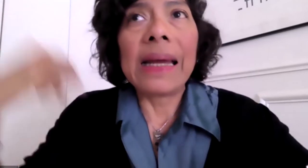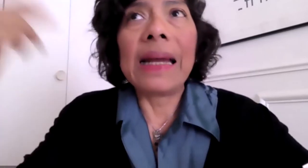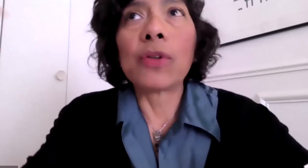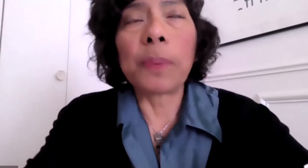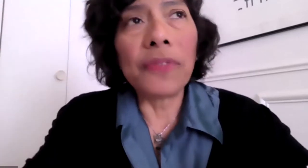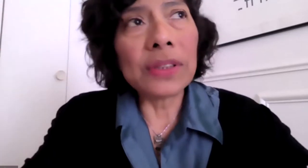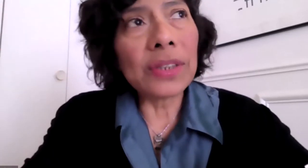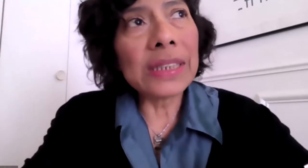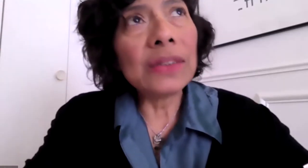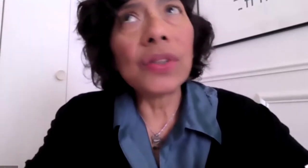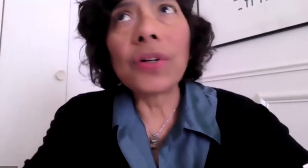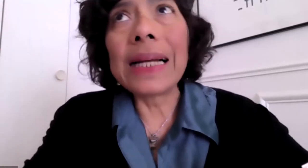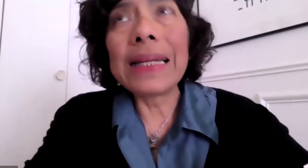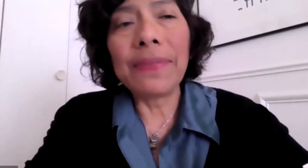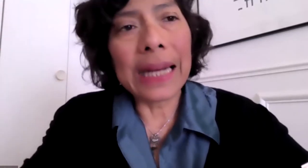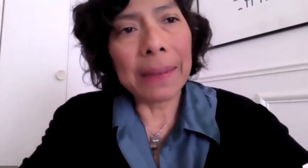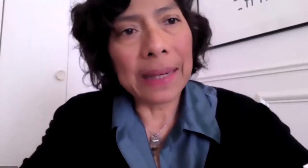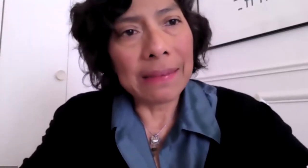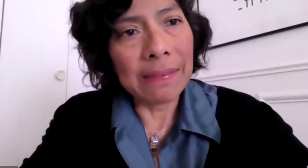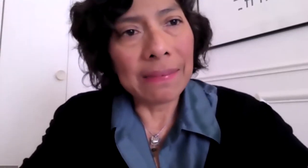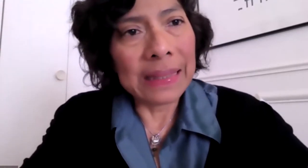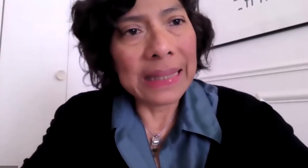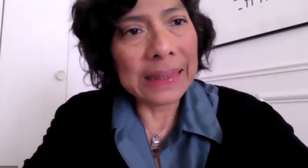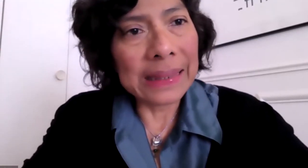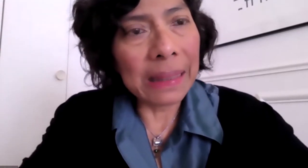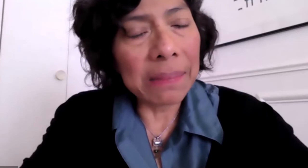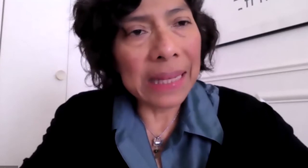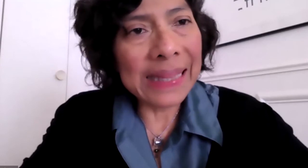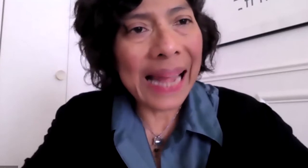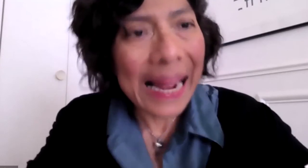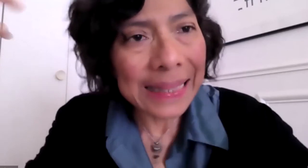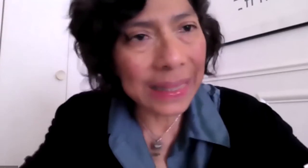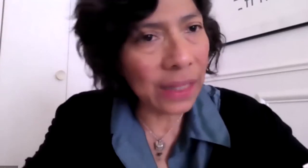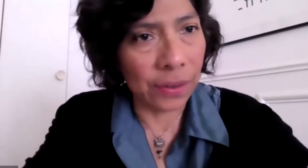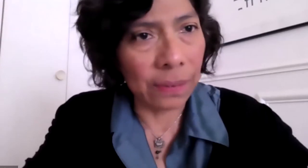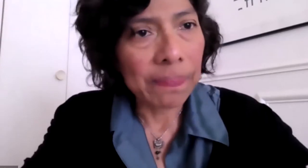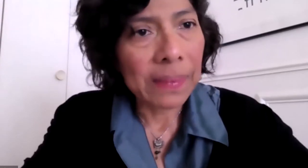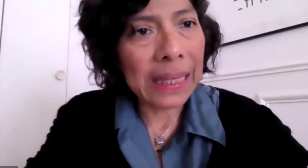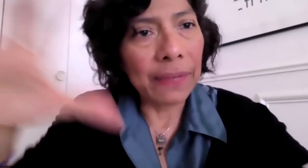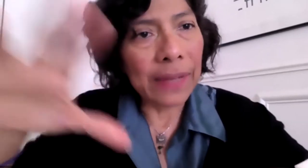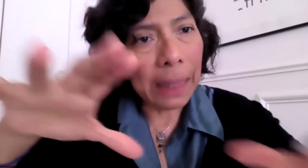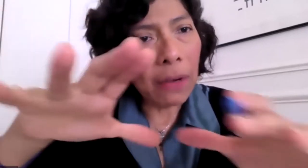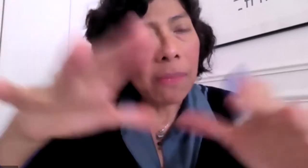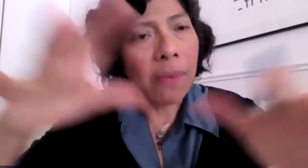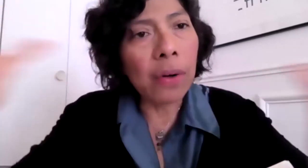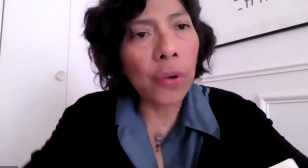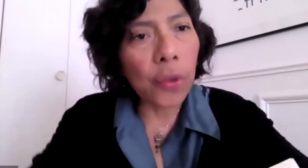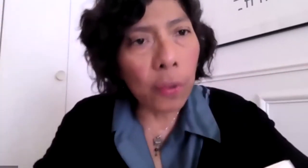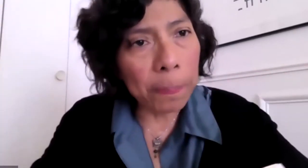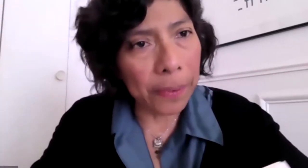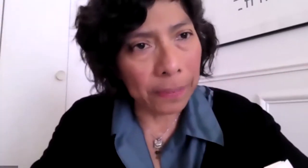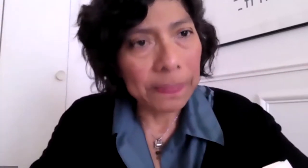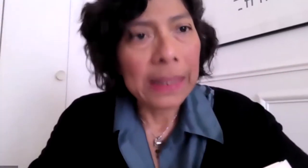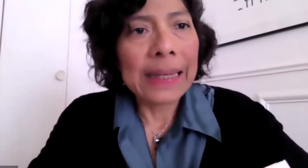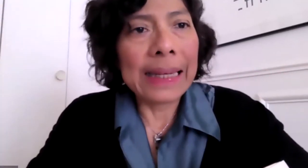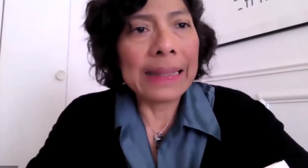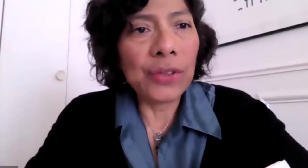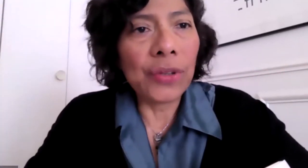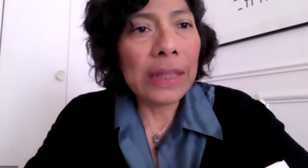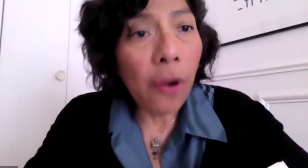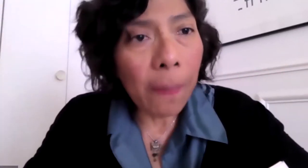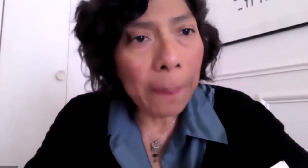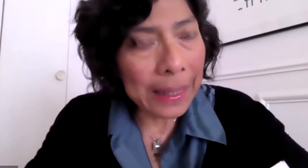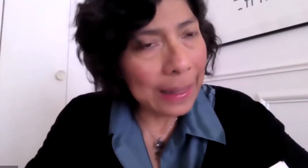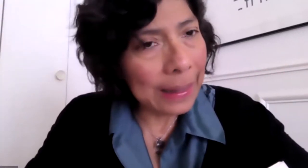intelligence tests existed. Professors wouldn't measure the kid. They were